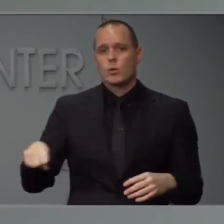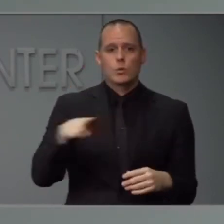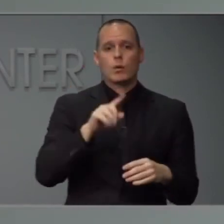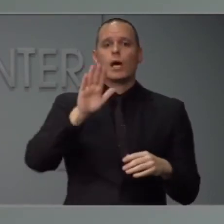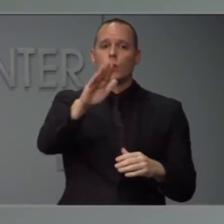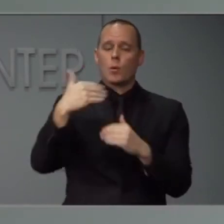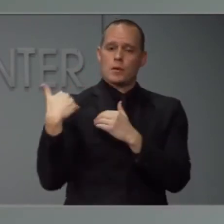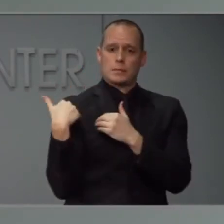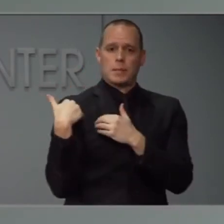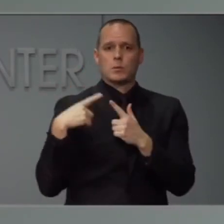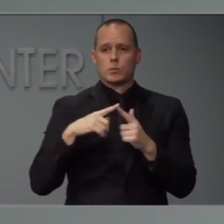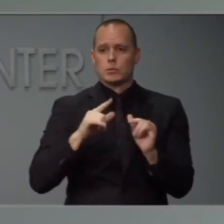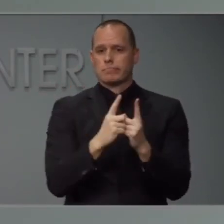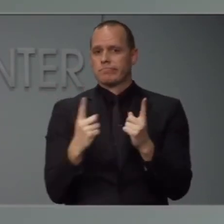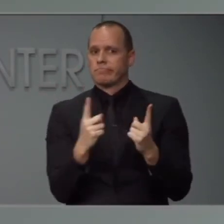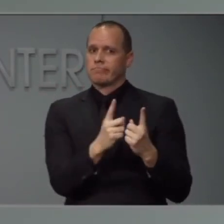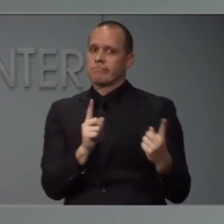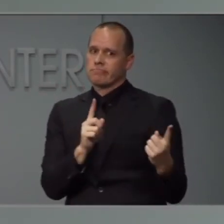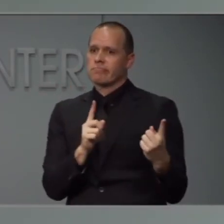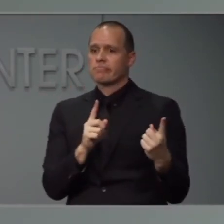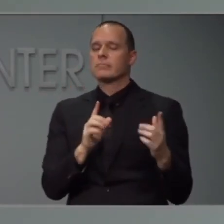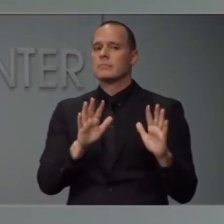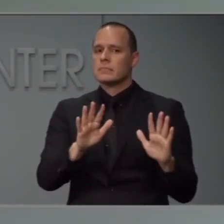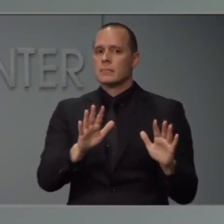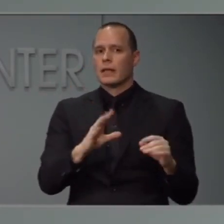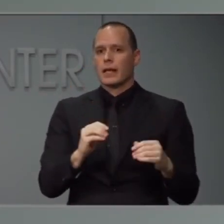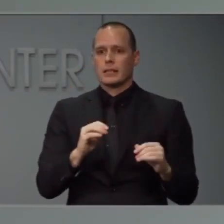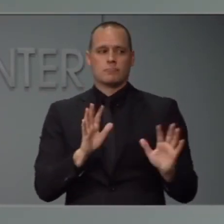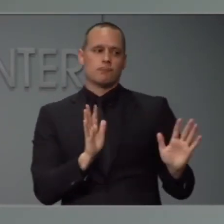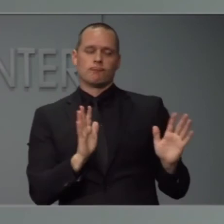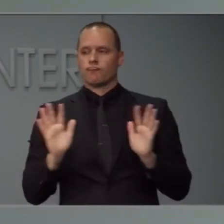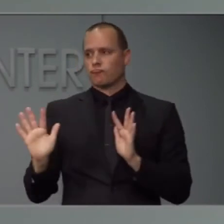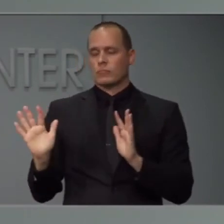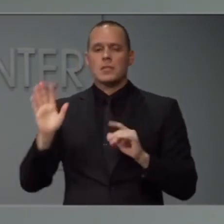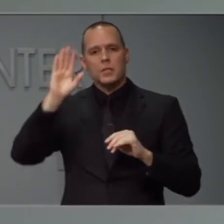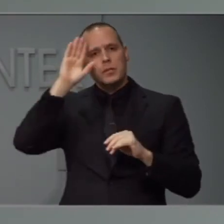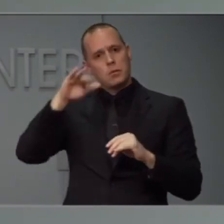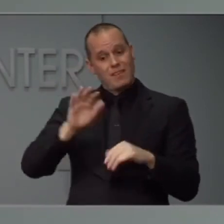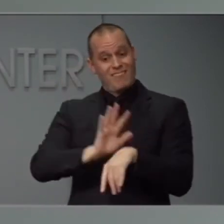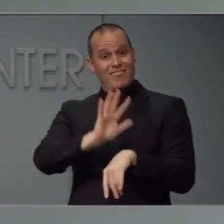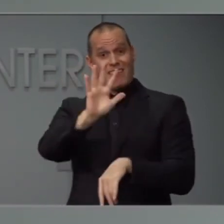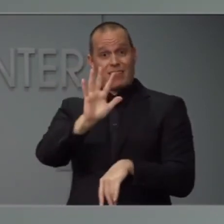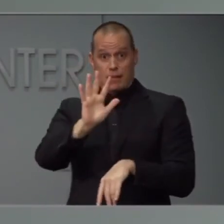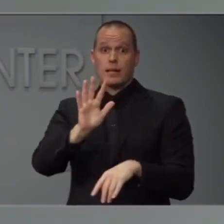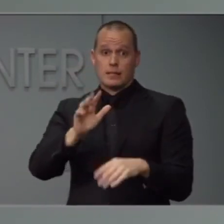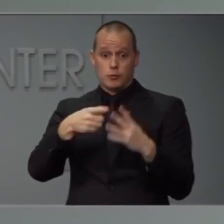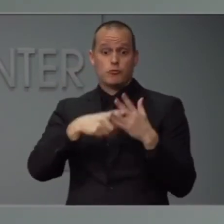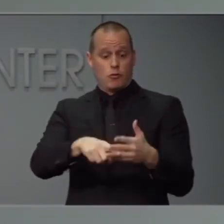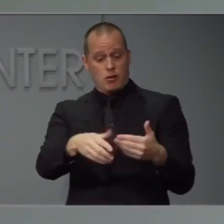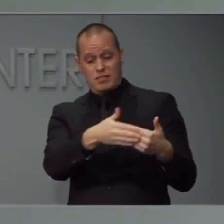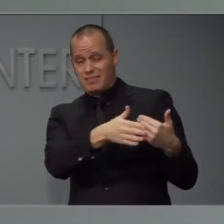everything that folks are doing right now. And know that at 5 o'clock, that order goes into place.